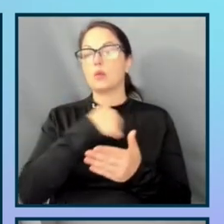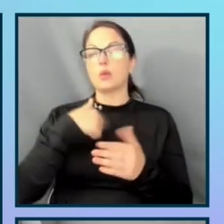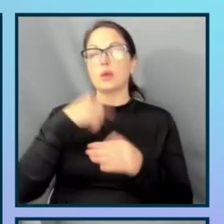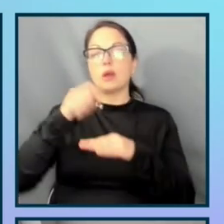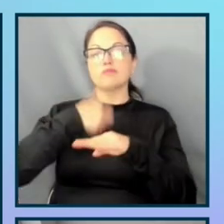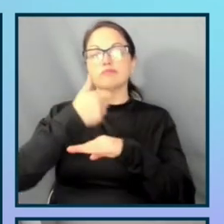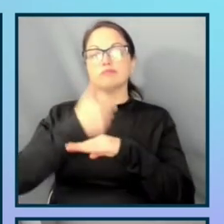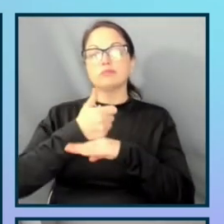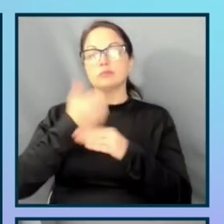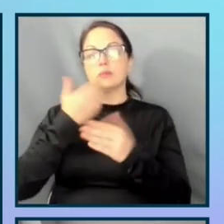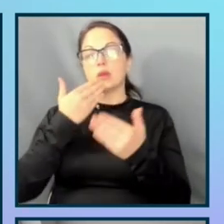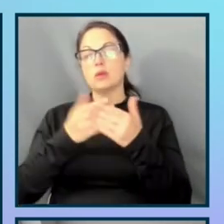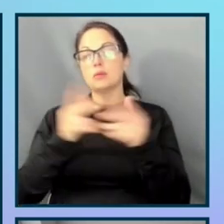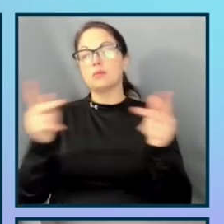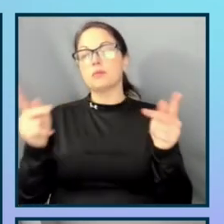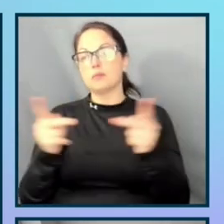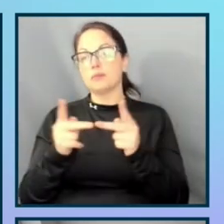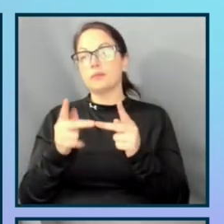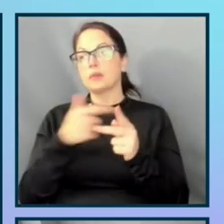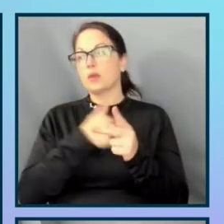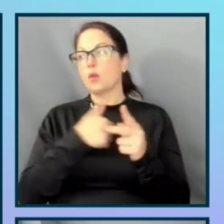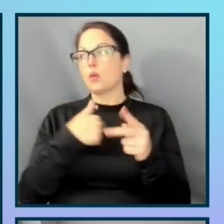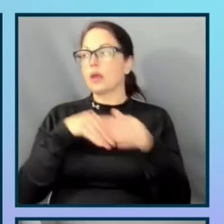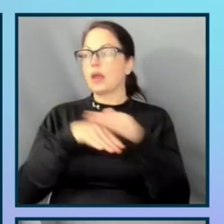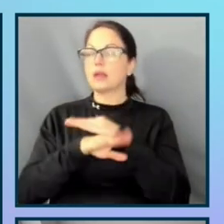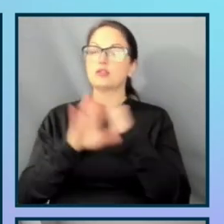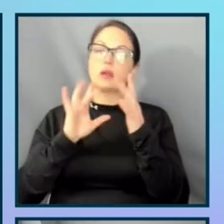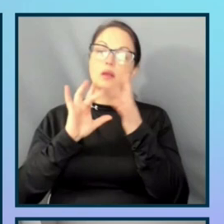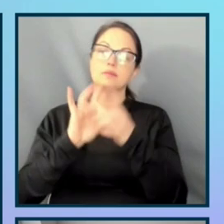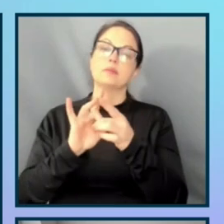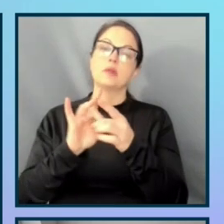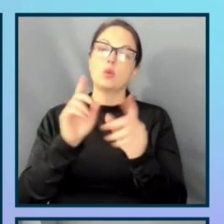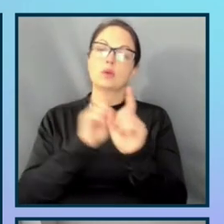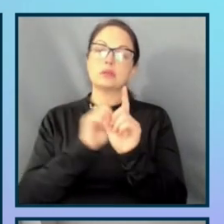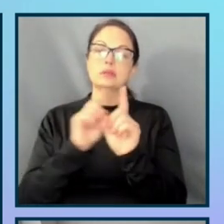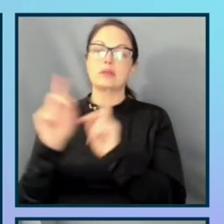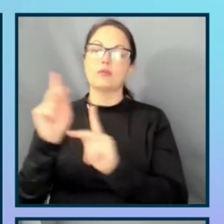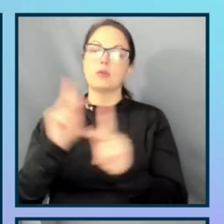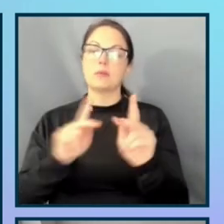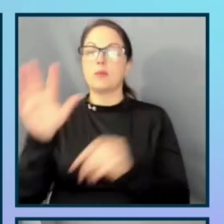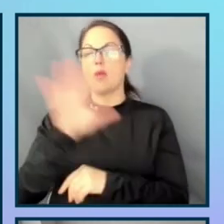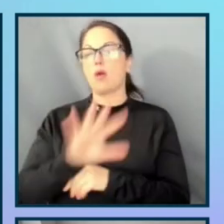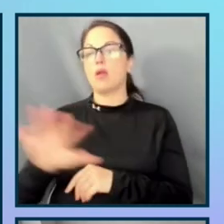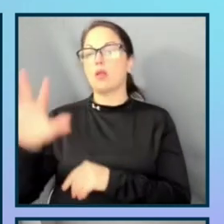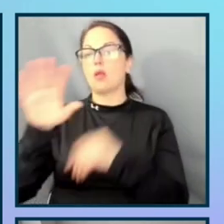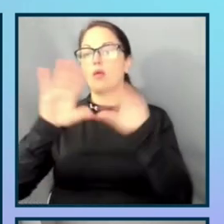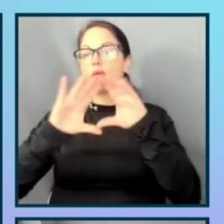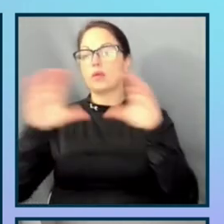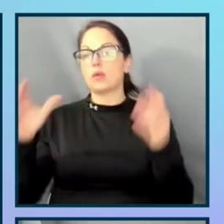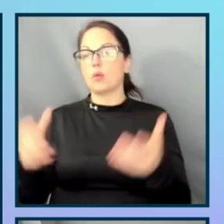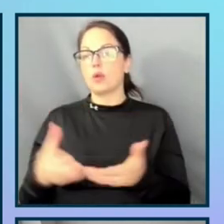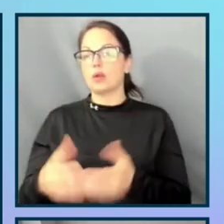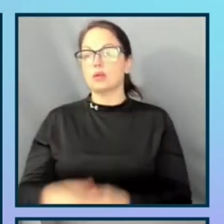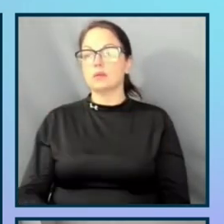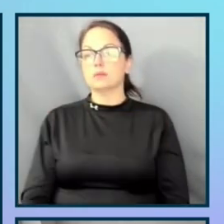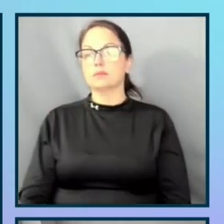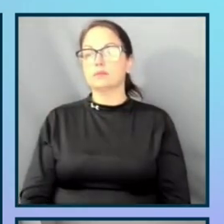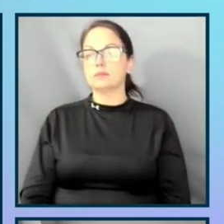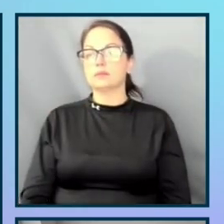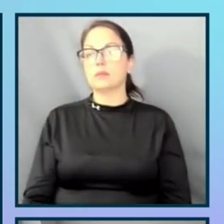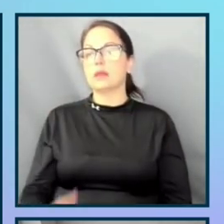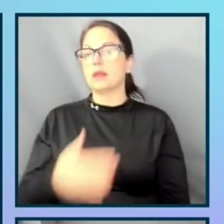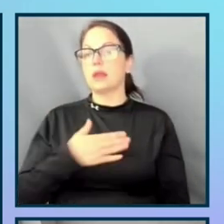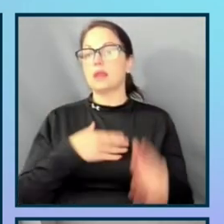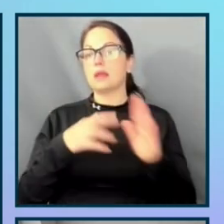EA, we interact and collaborate with like different folks all over the world. And my role in looking after